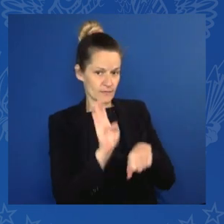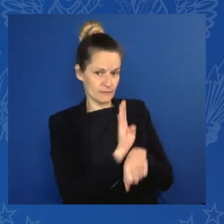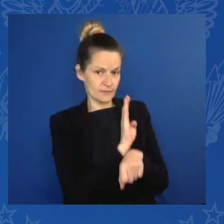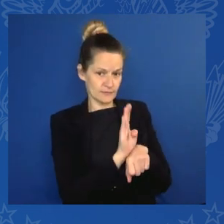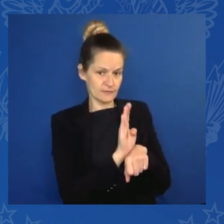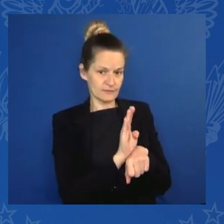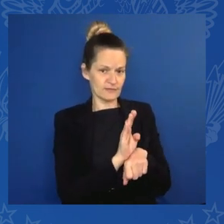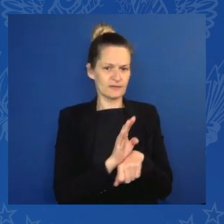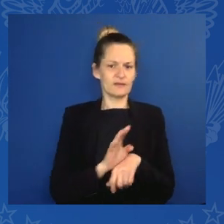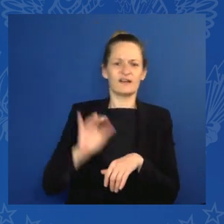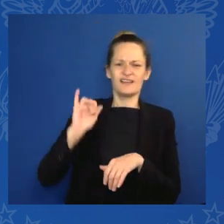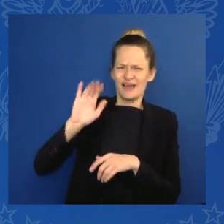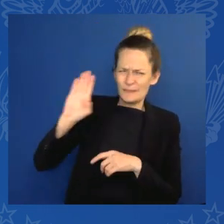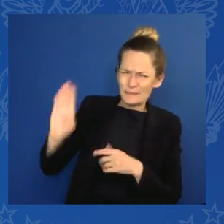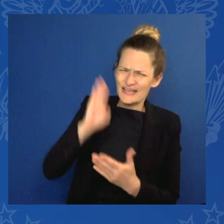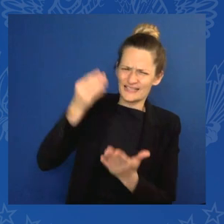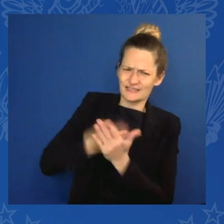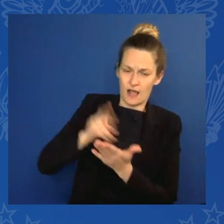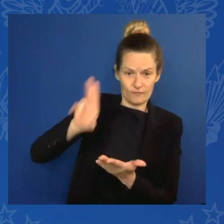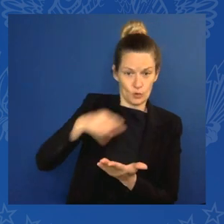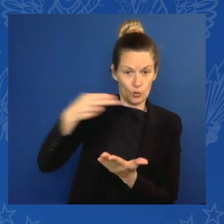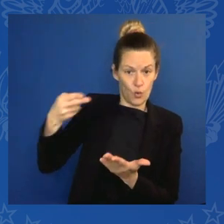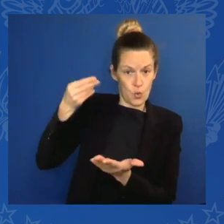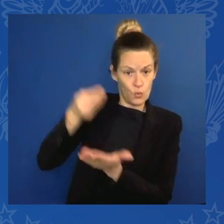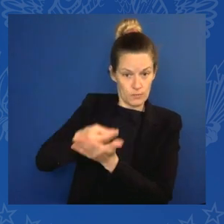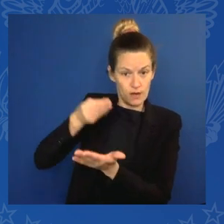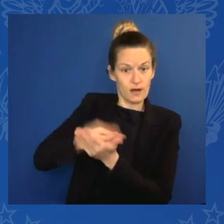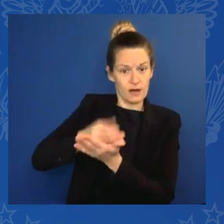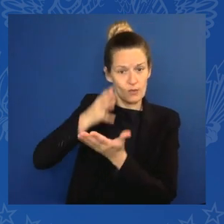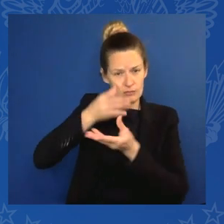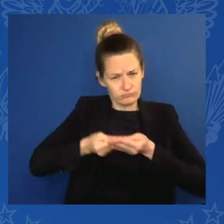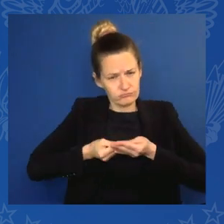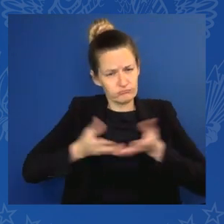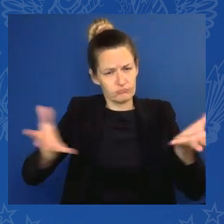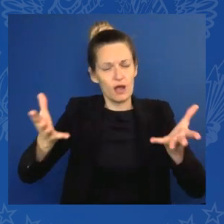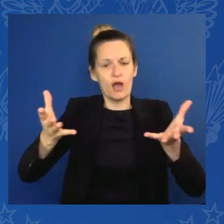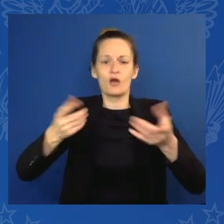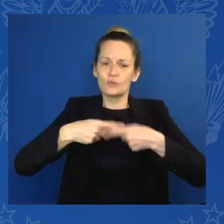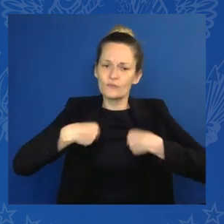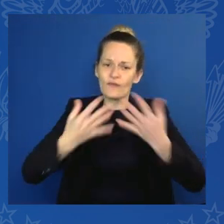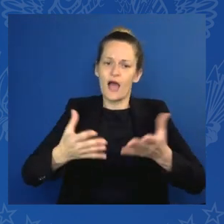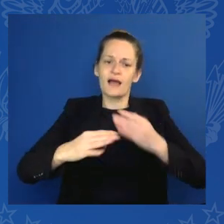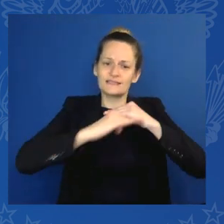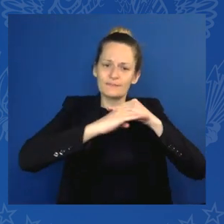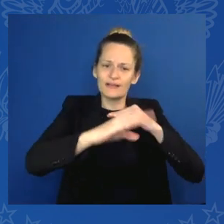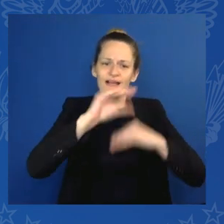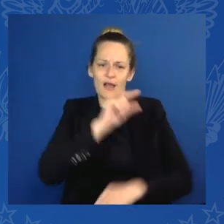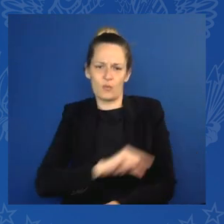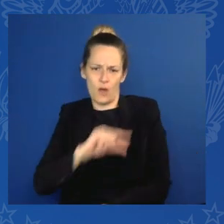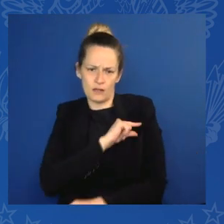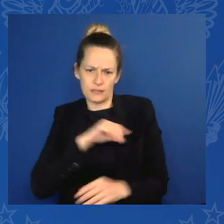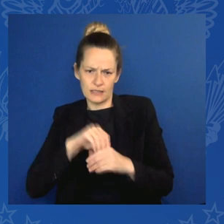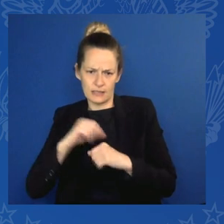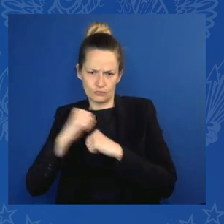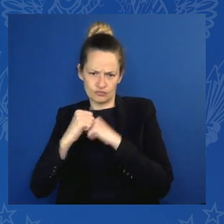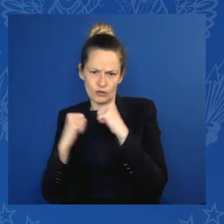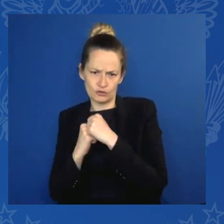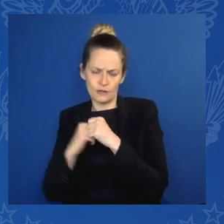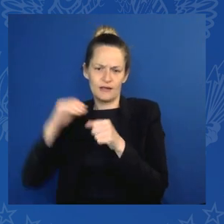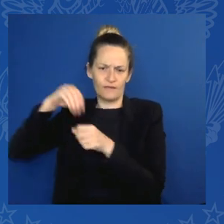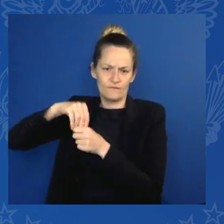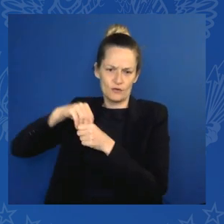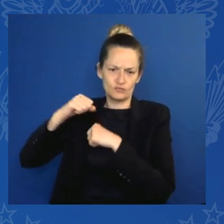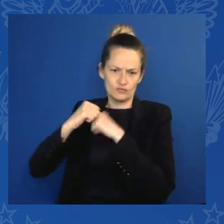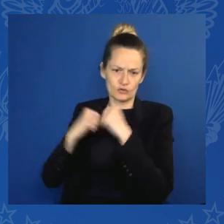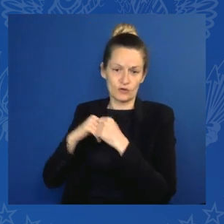quality infrastructure and also for health infrastructure. Investments that are transparent and that improve